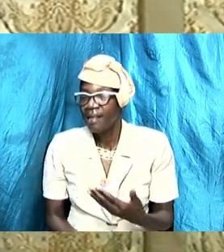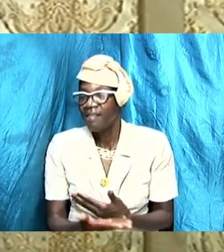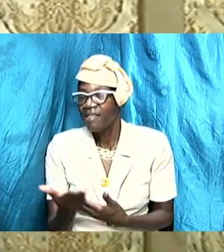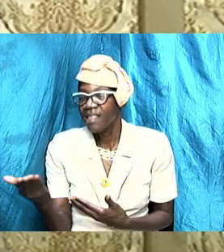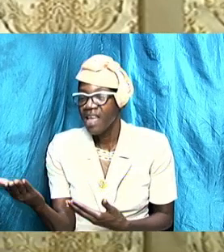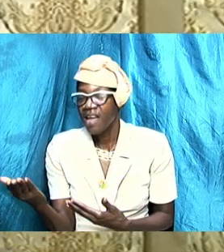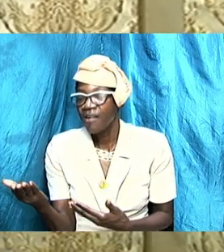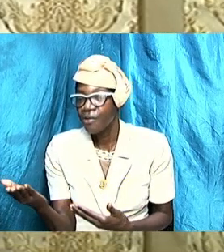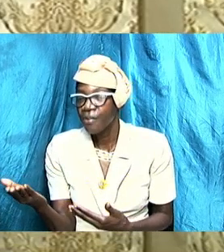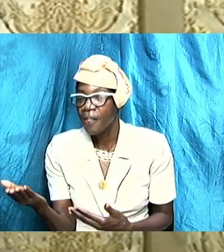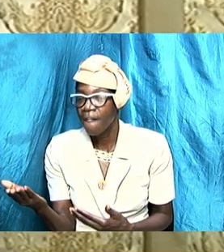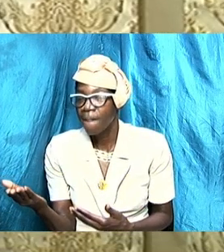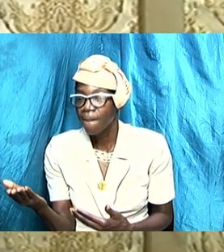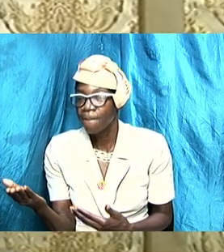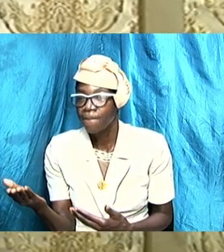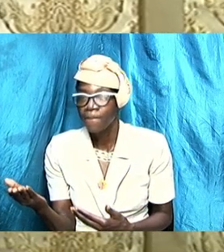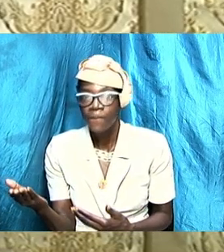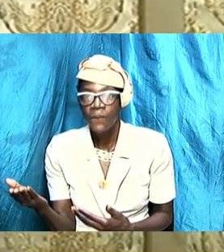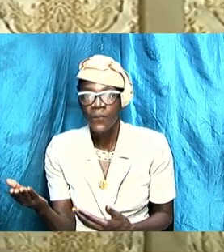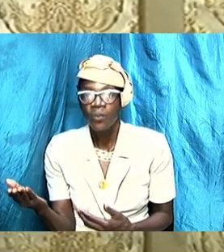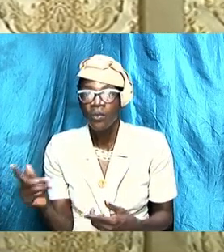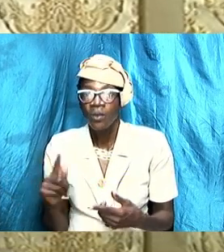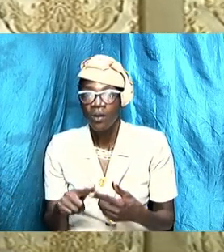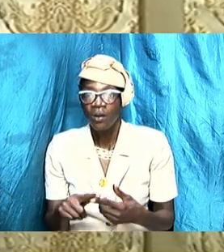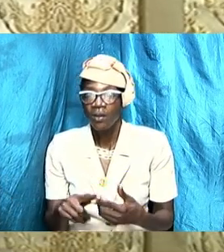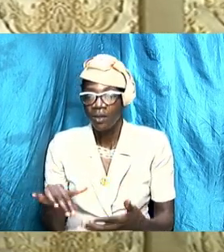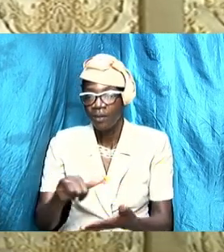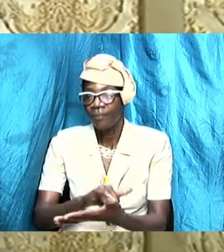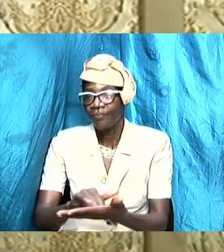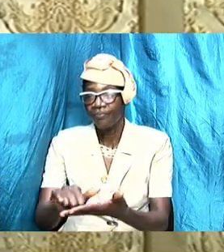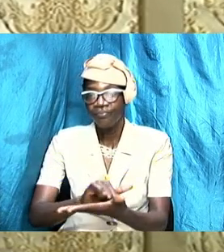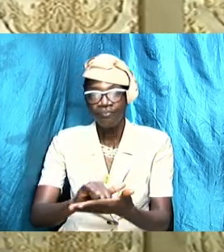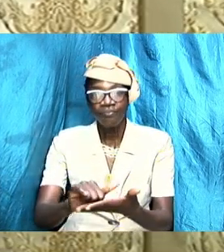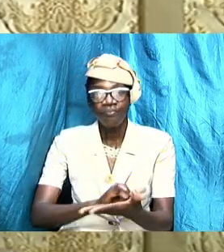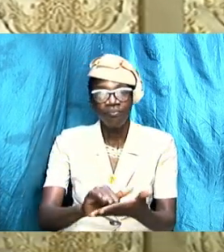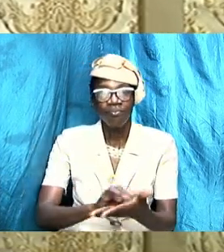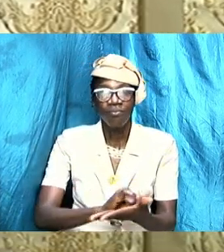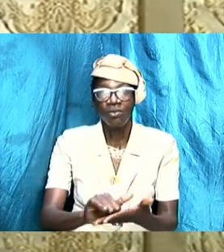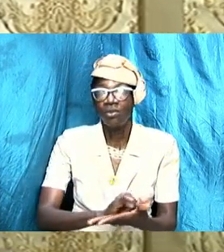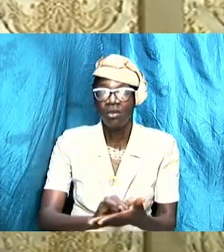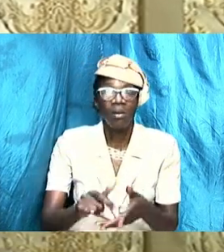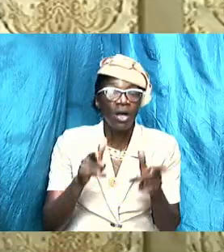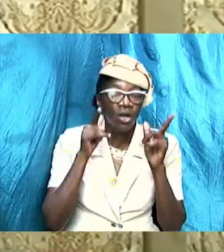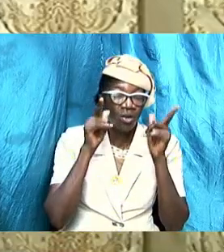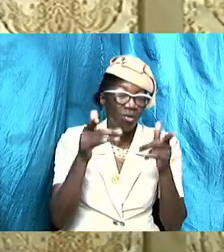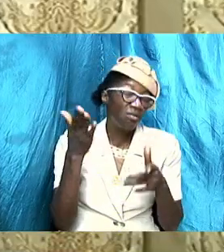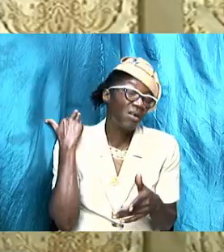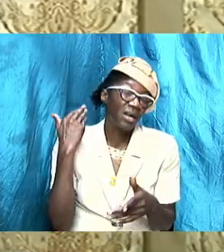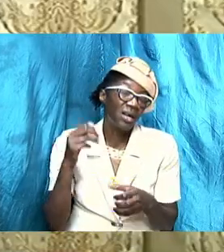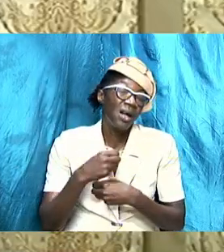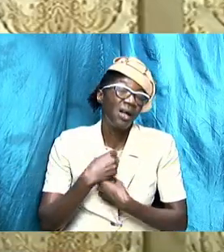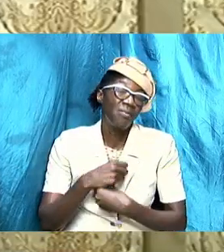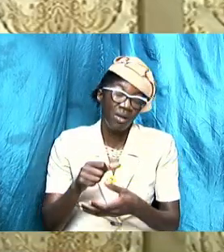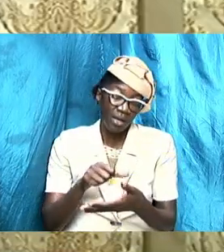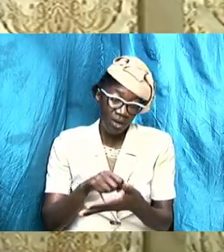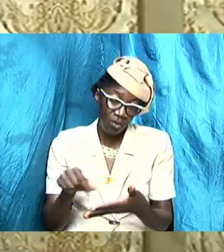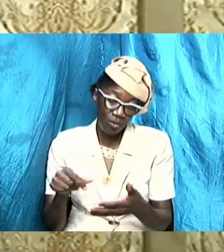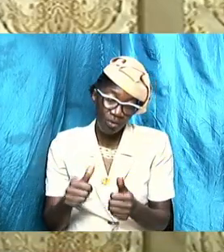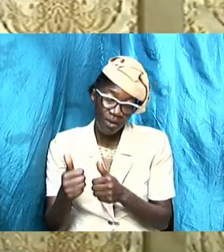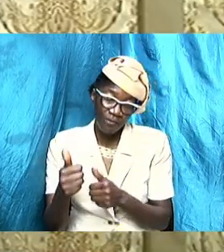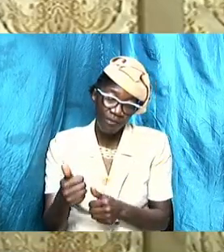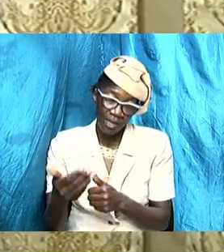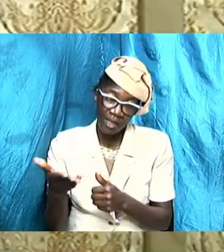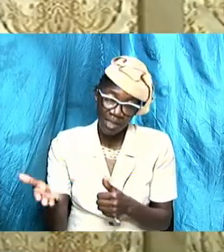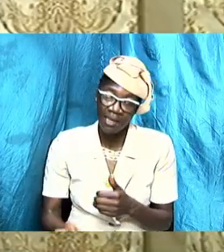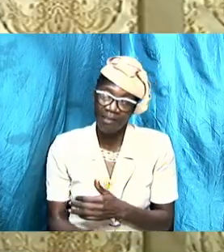indelibly on the media and you can look back and make notes and solid things that are